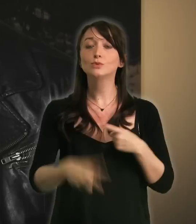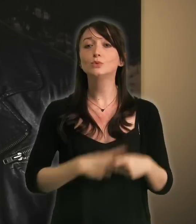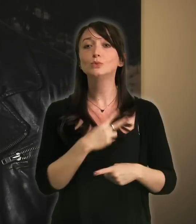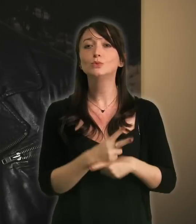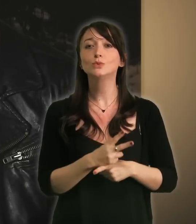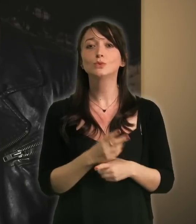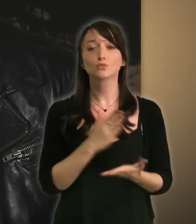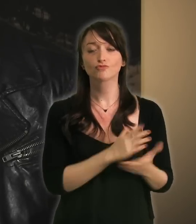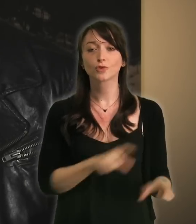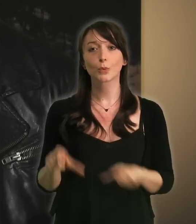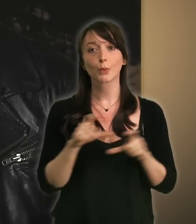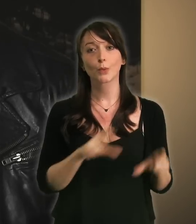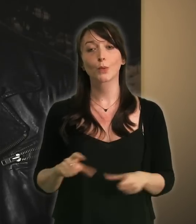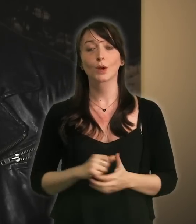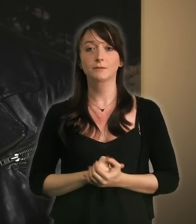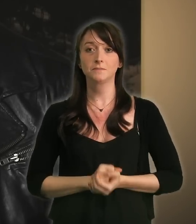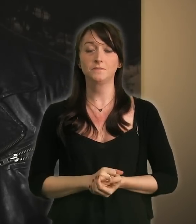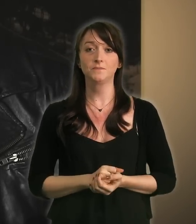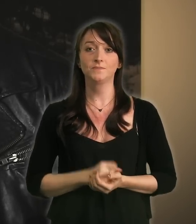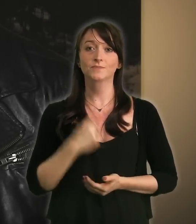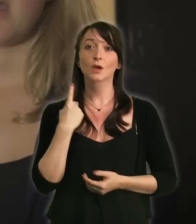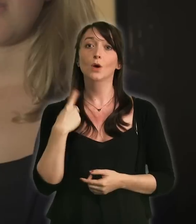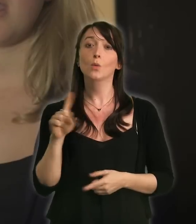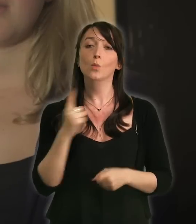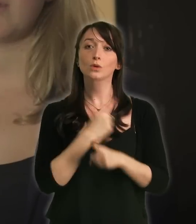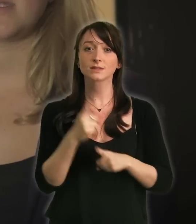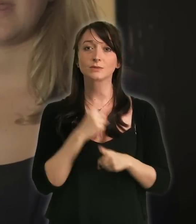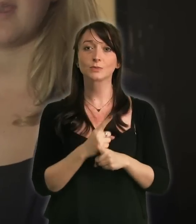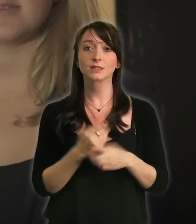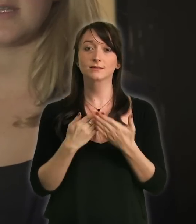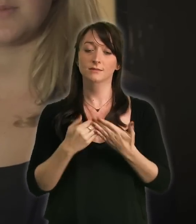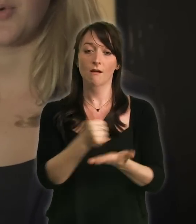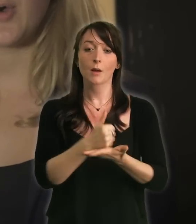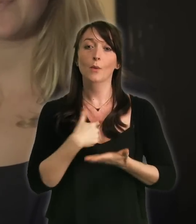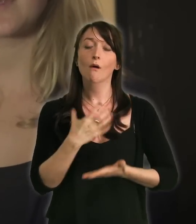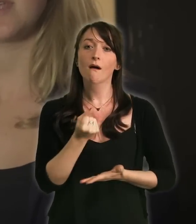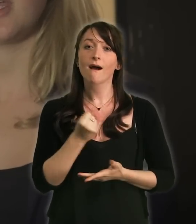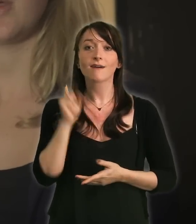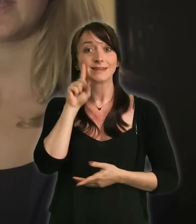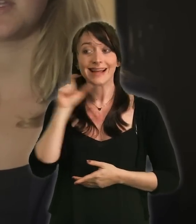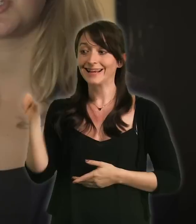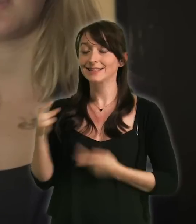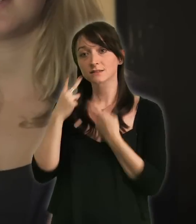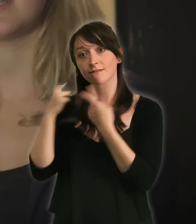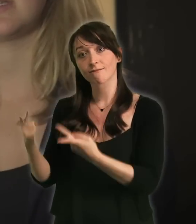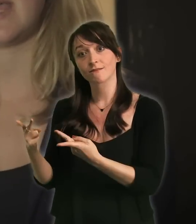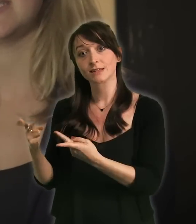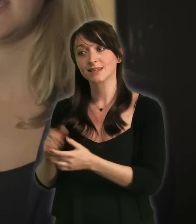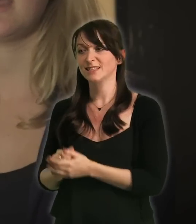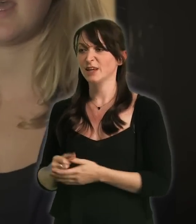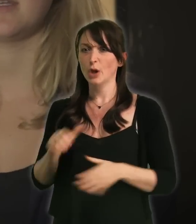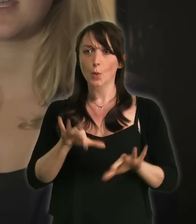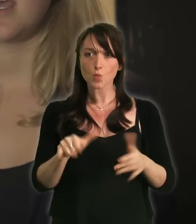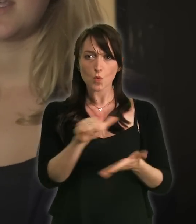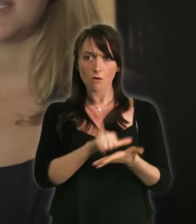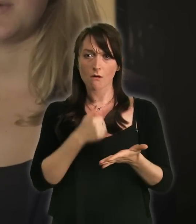first week at uni and it still is two years on. Once a week I have study support so I can just go to this lady